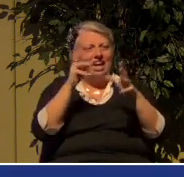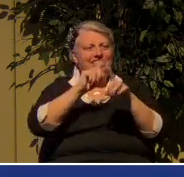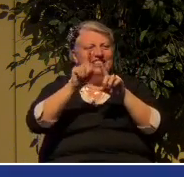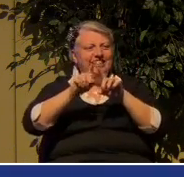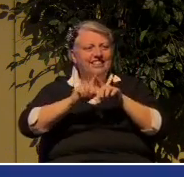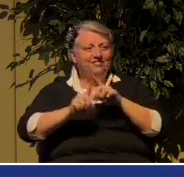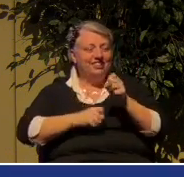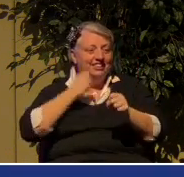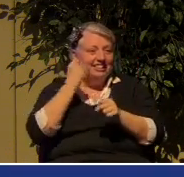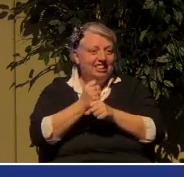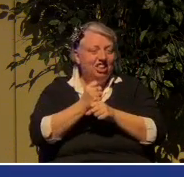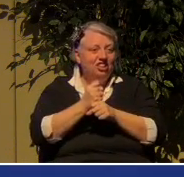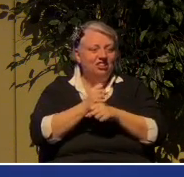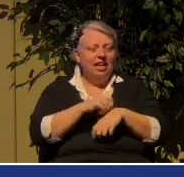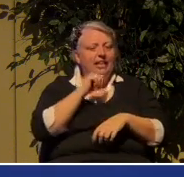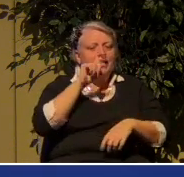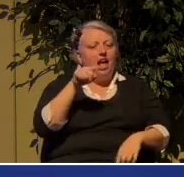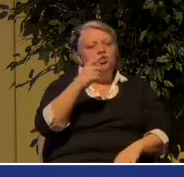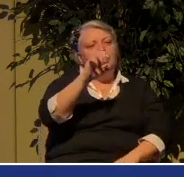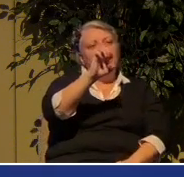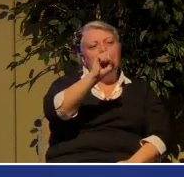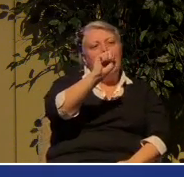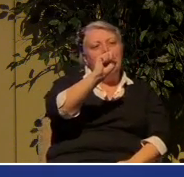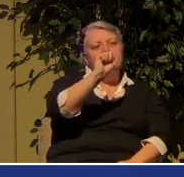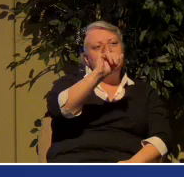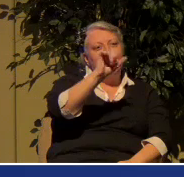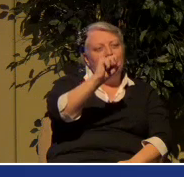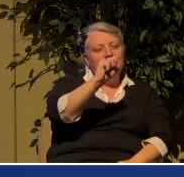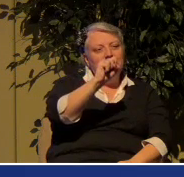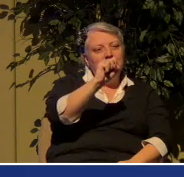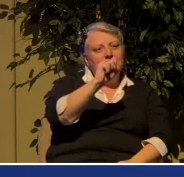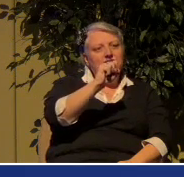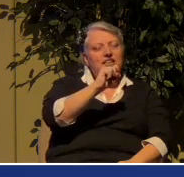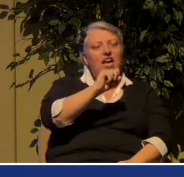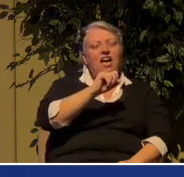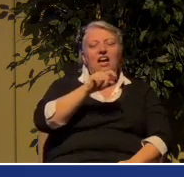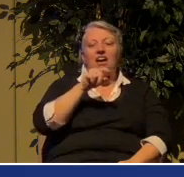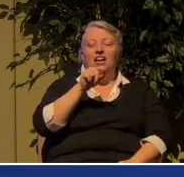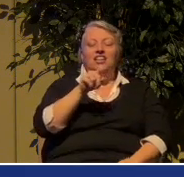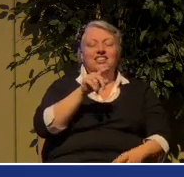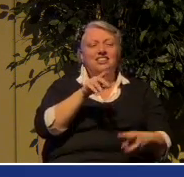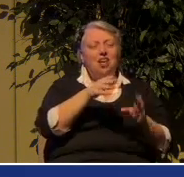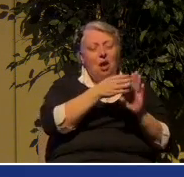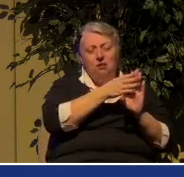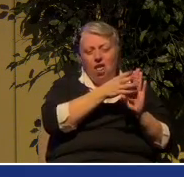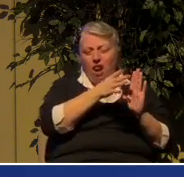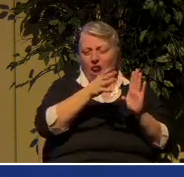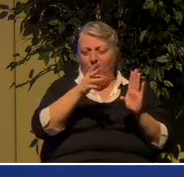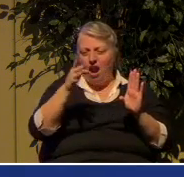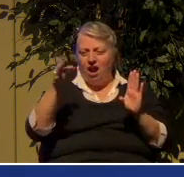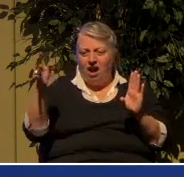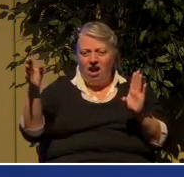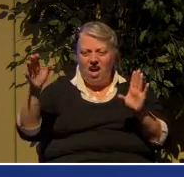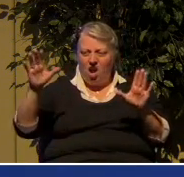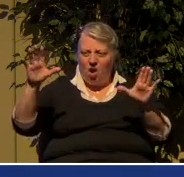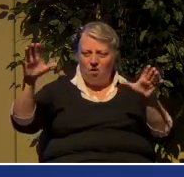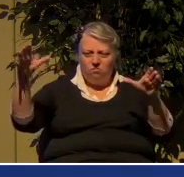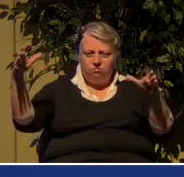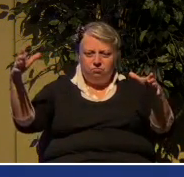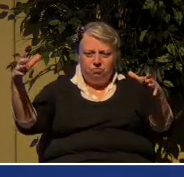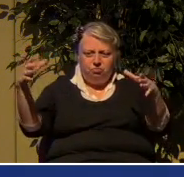that is joined together by a fourfold common theme. We've talked about this before.